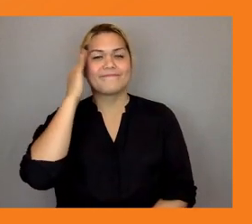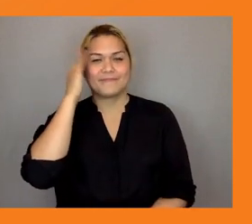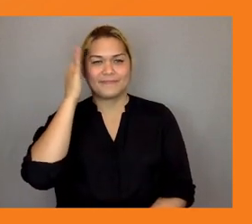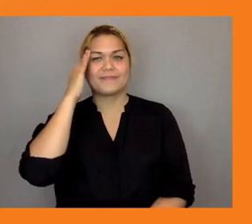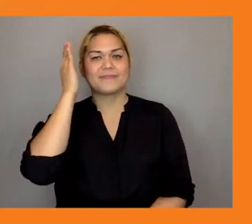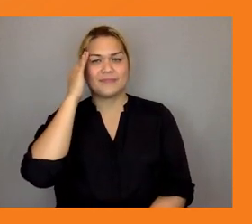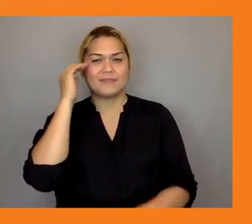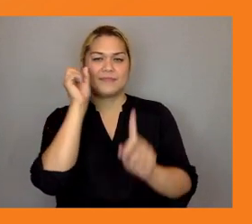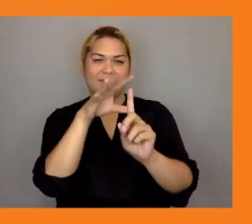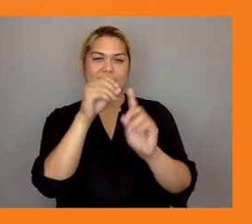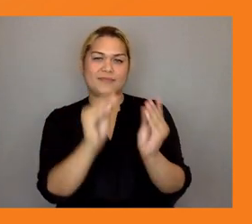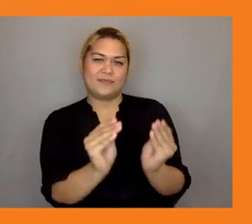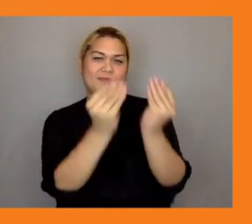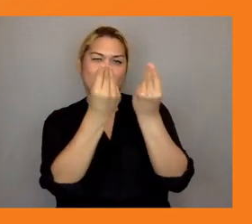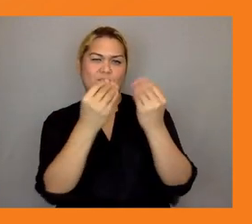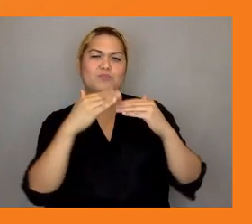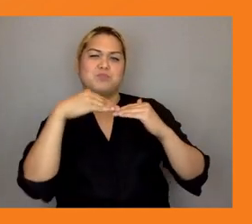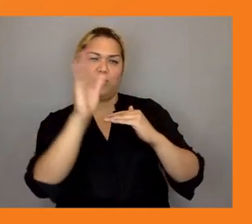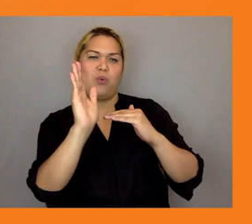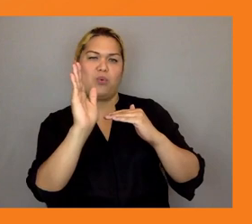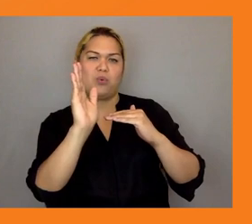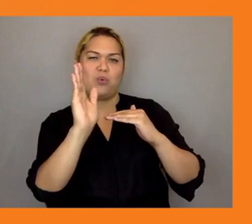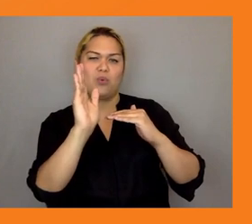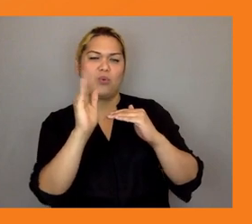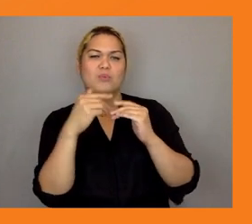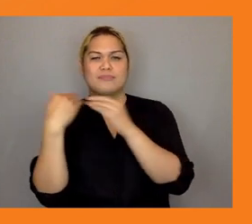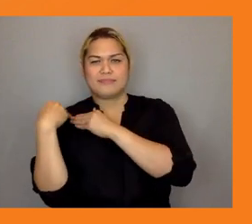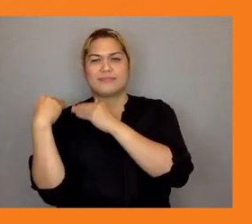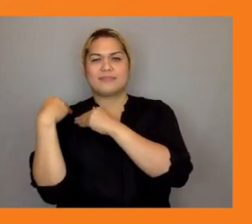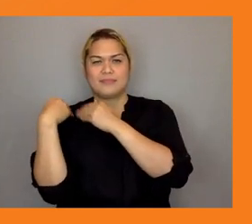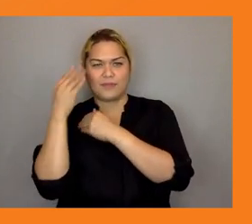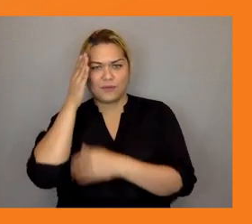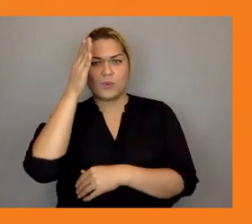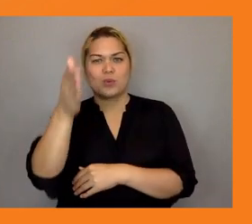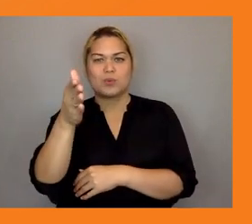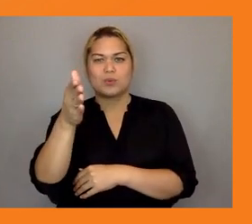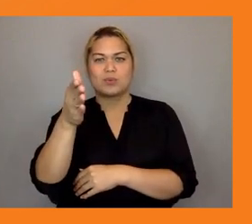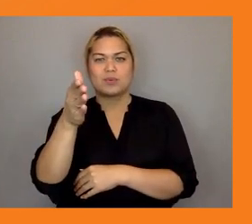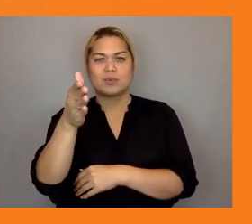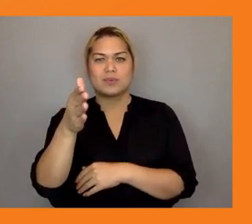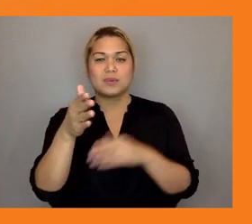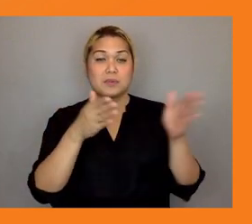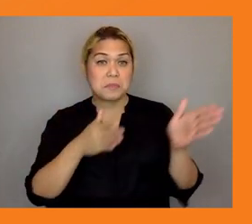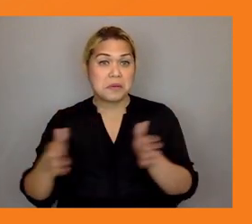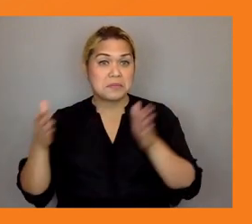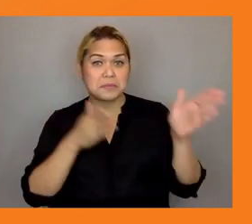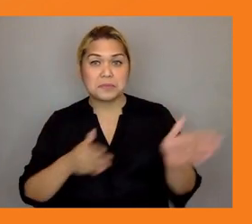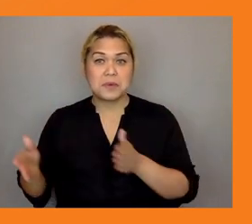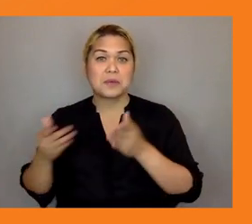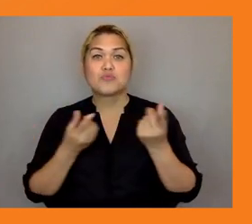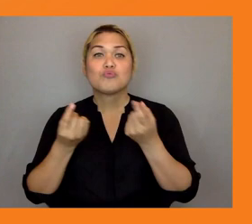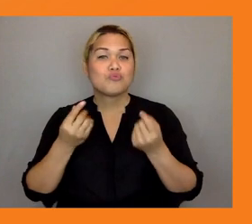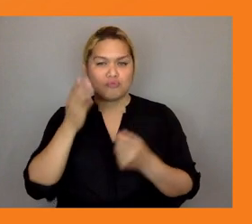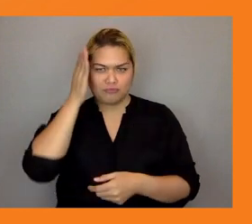terms of tomorrow's world and what the future looks like how we discount the future is very different across generations the clearest example of all